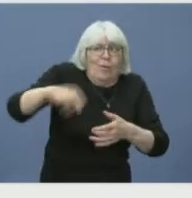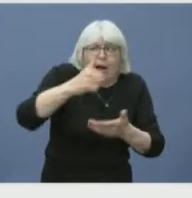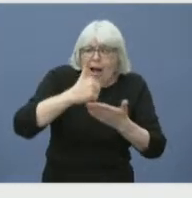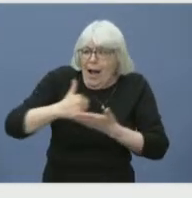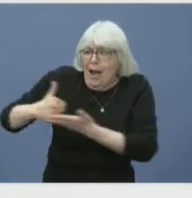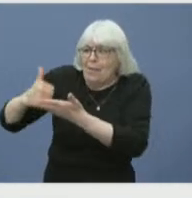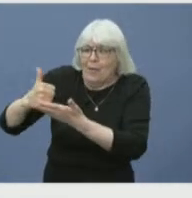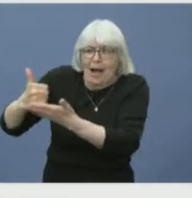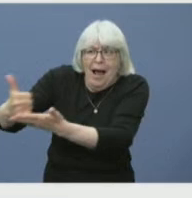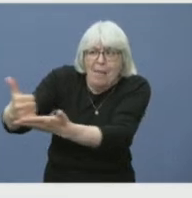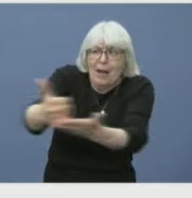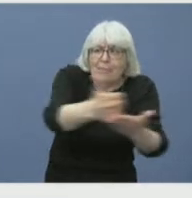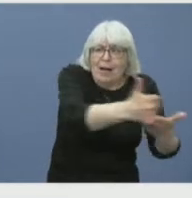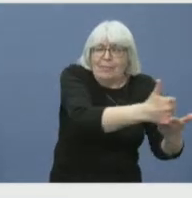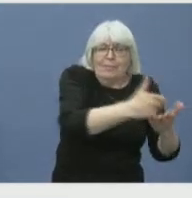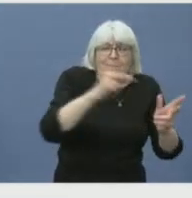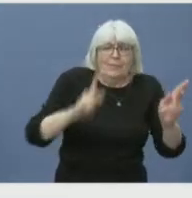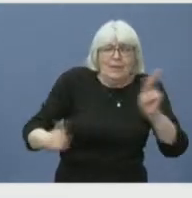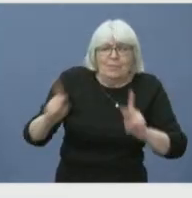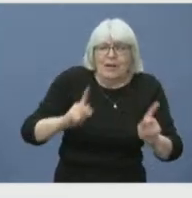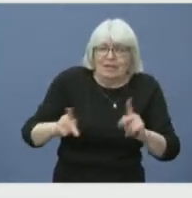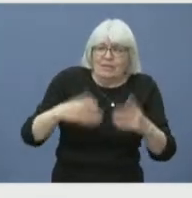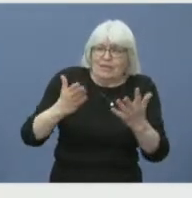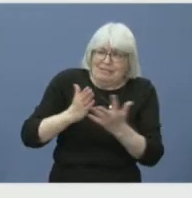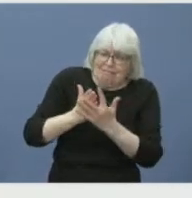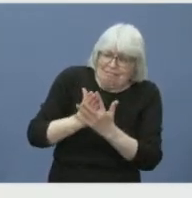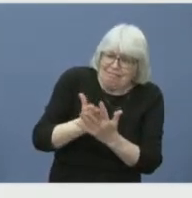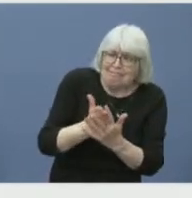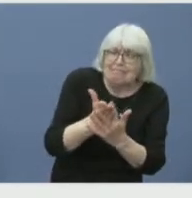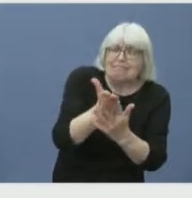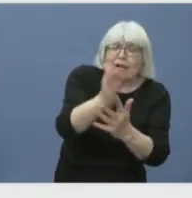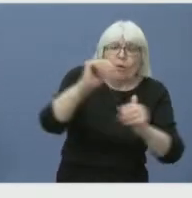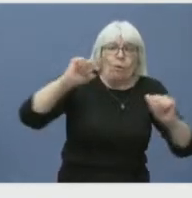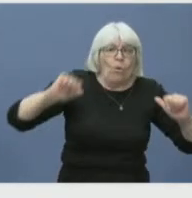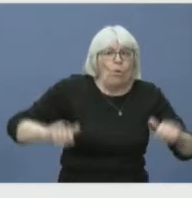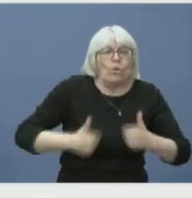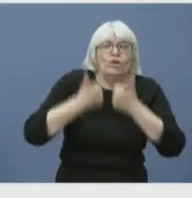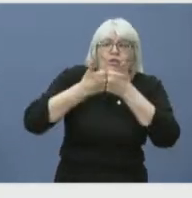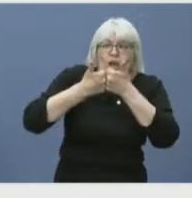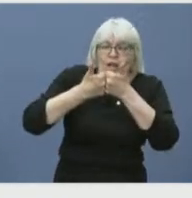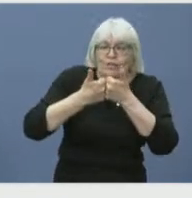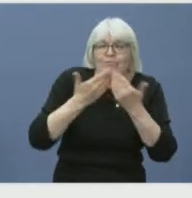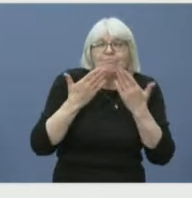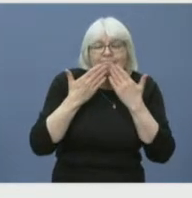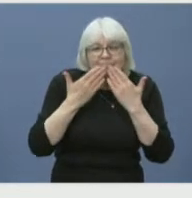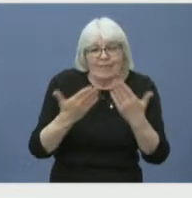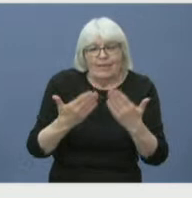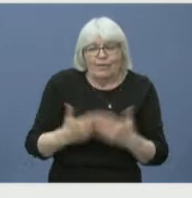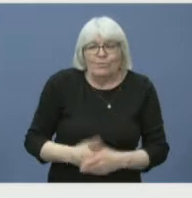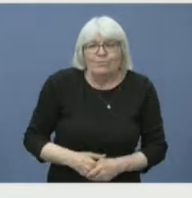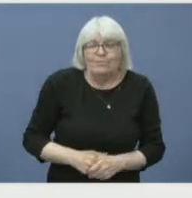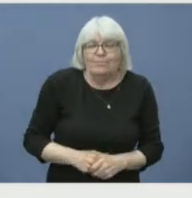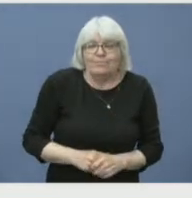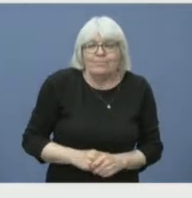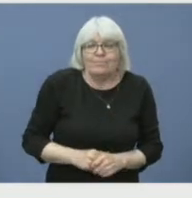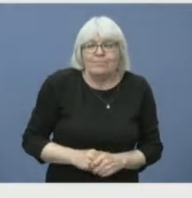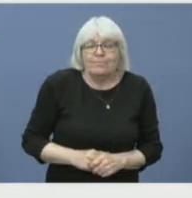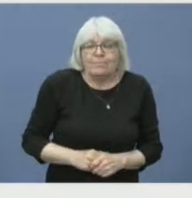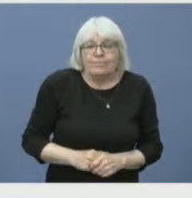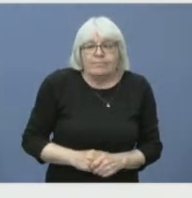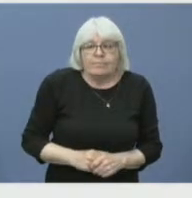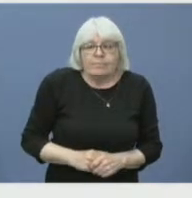challenging times that we were facing because of these wildfires. Thank you. Thank you for that, Minister.